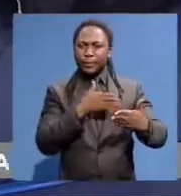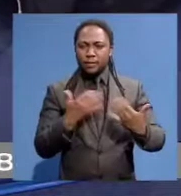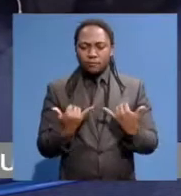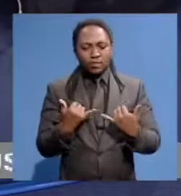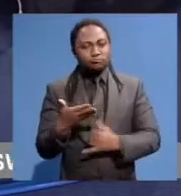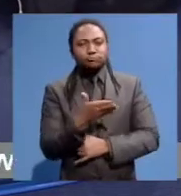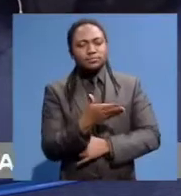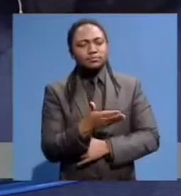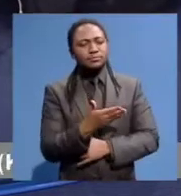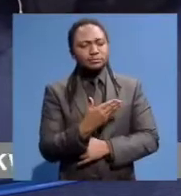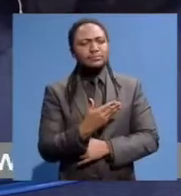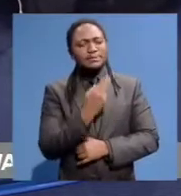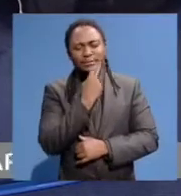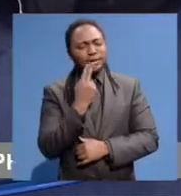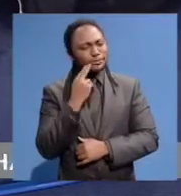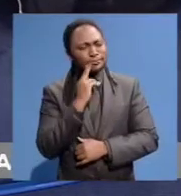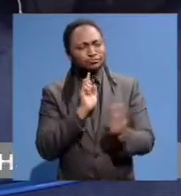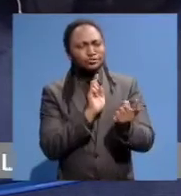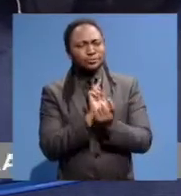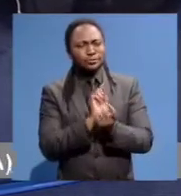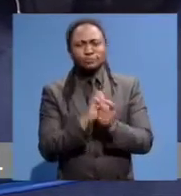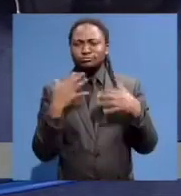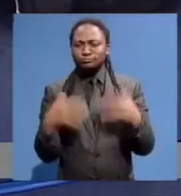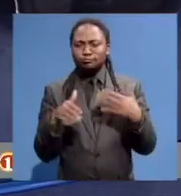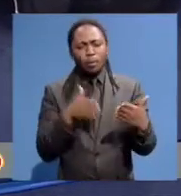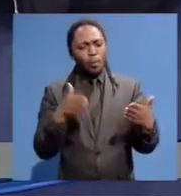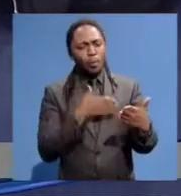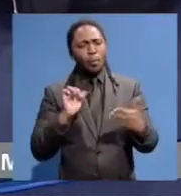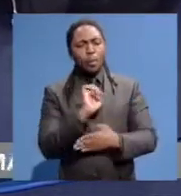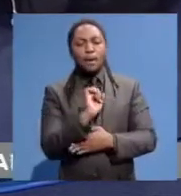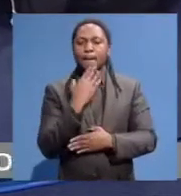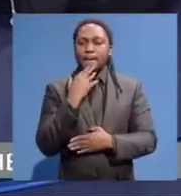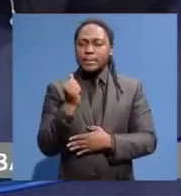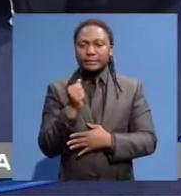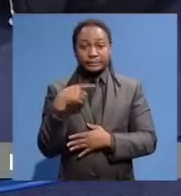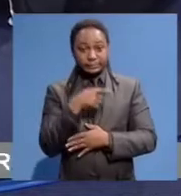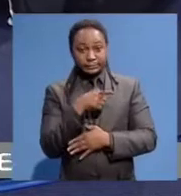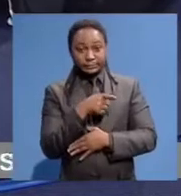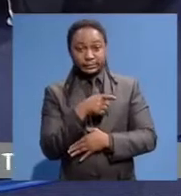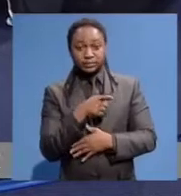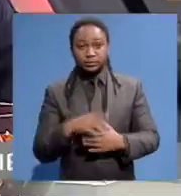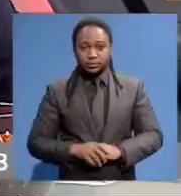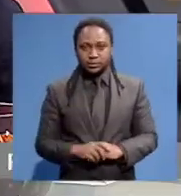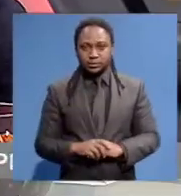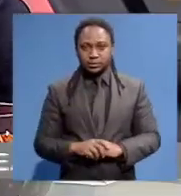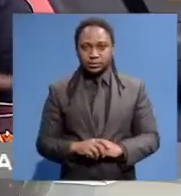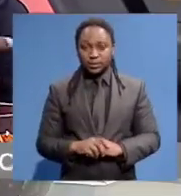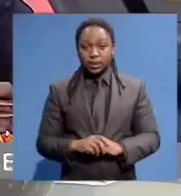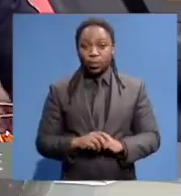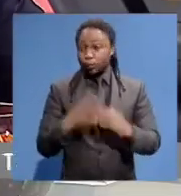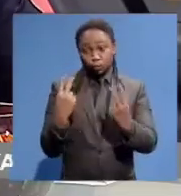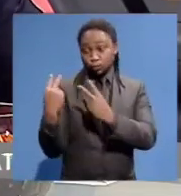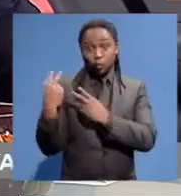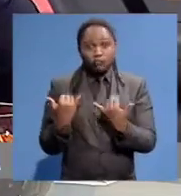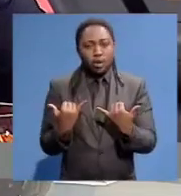as well. Mac, good to see you, and fantastic job. get to your work. But I want to find out from you when those visuals were coming out. Where,